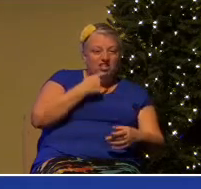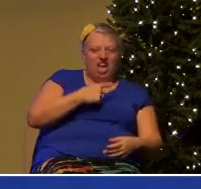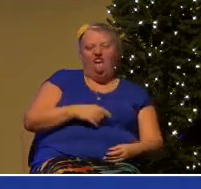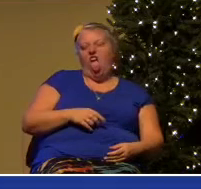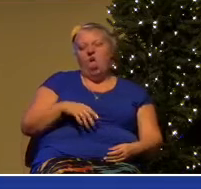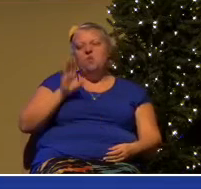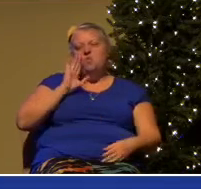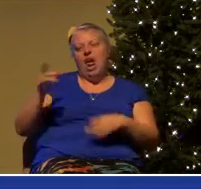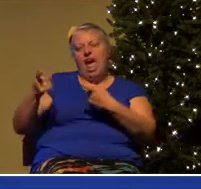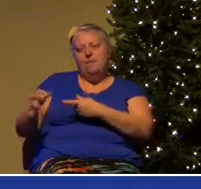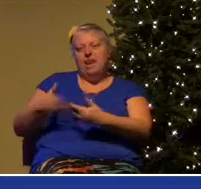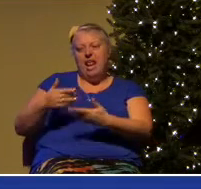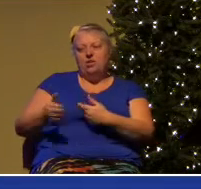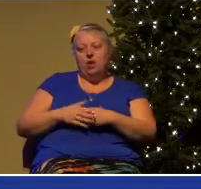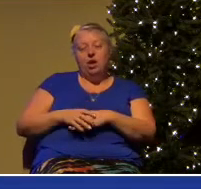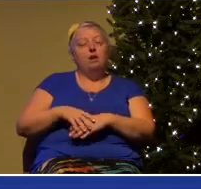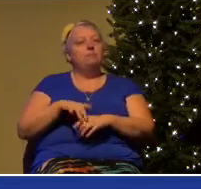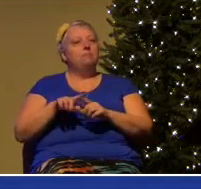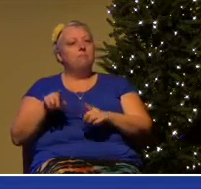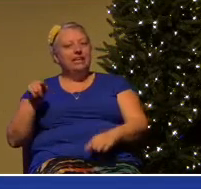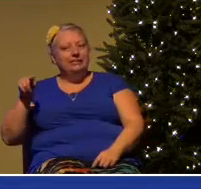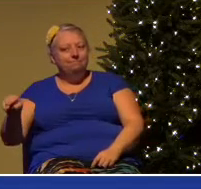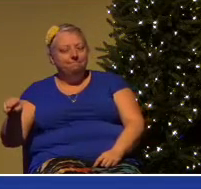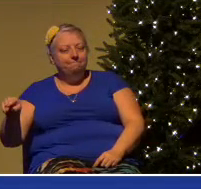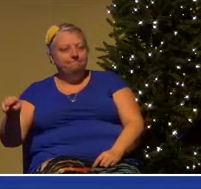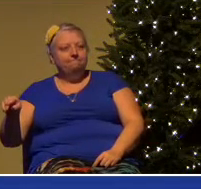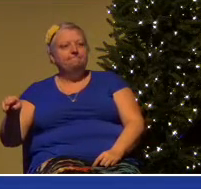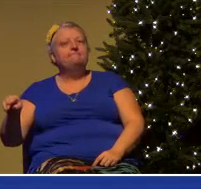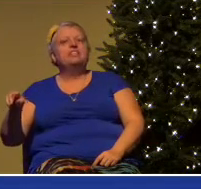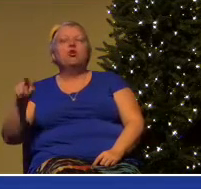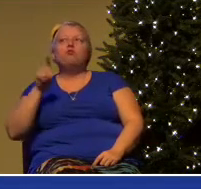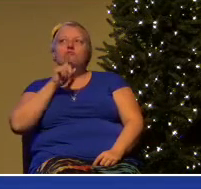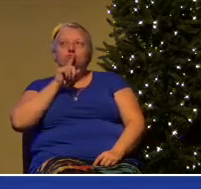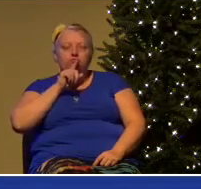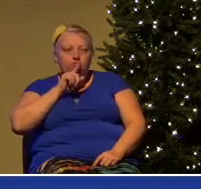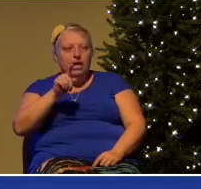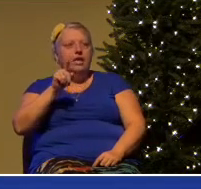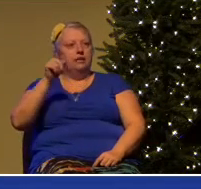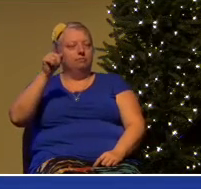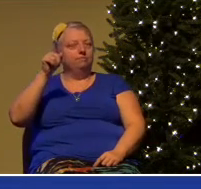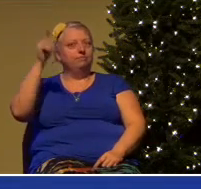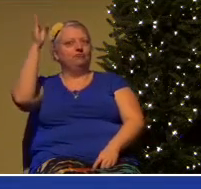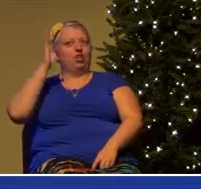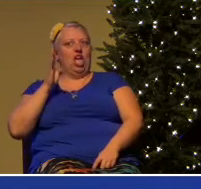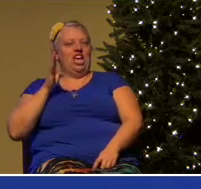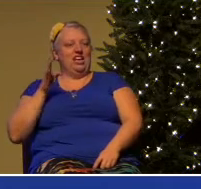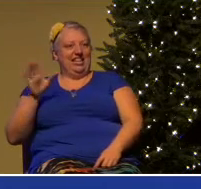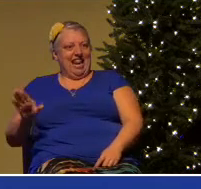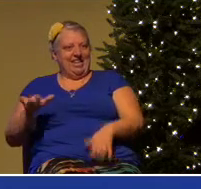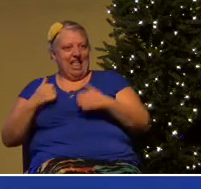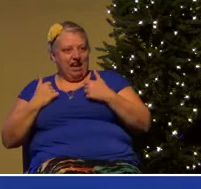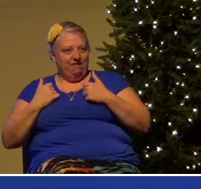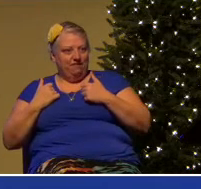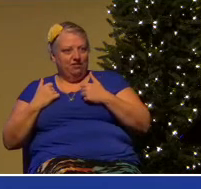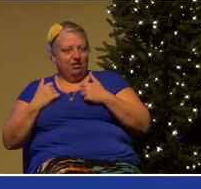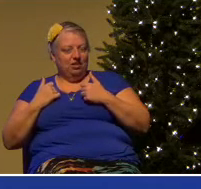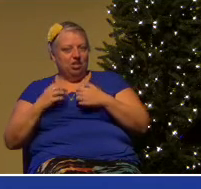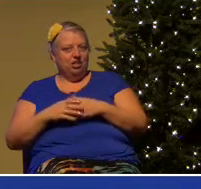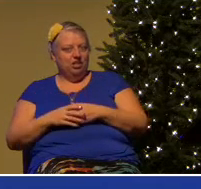that was a moment when God became real in that man's life you've got stories like that